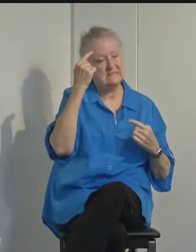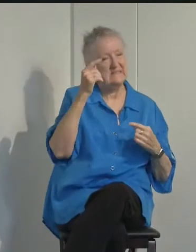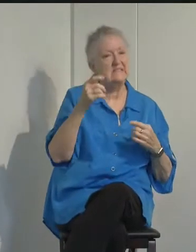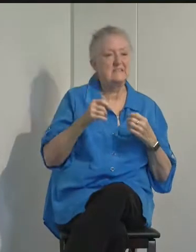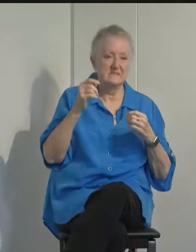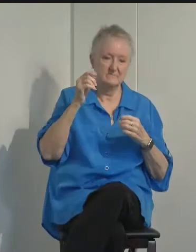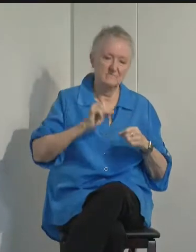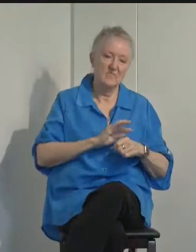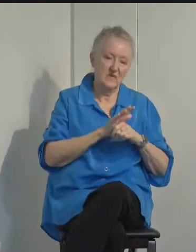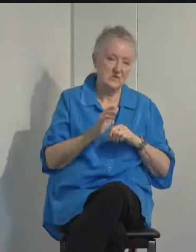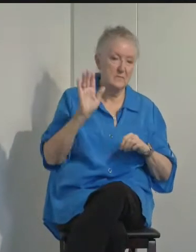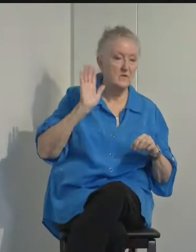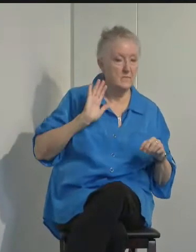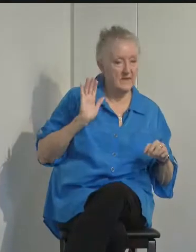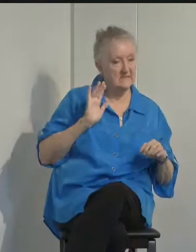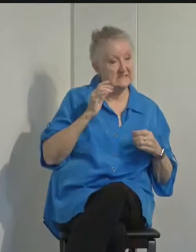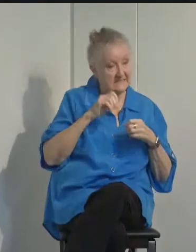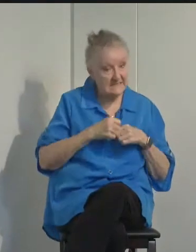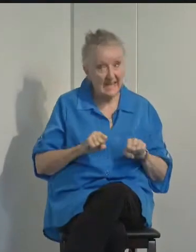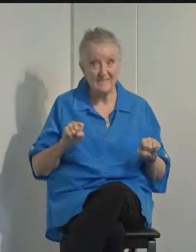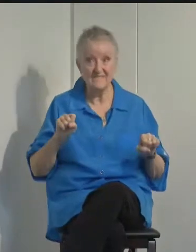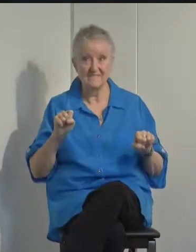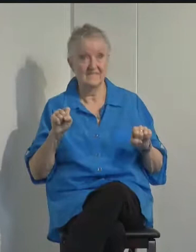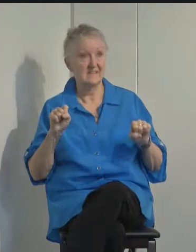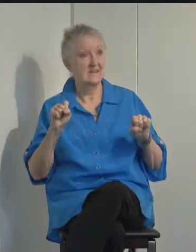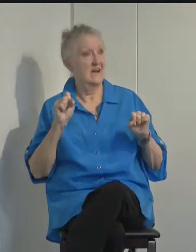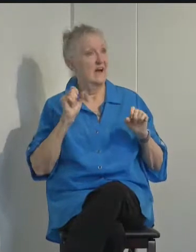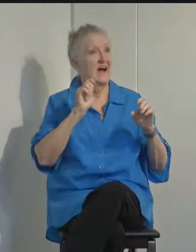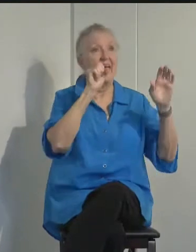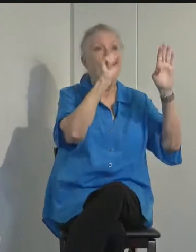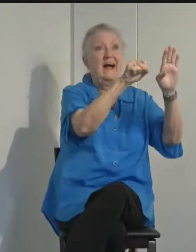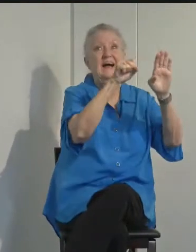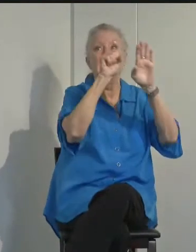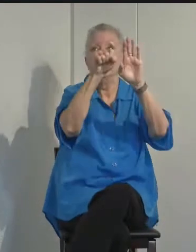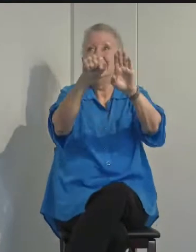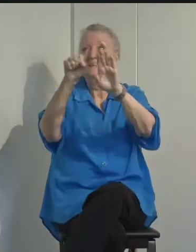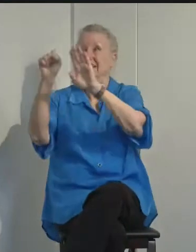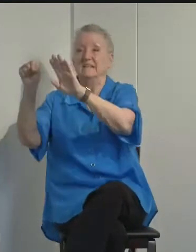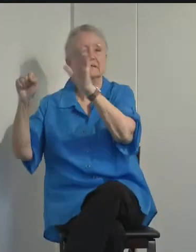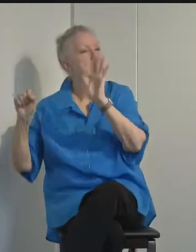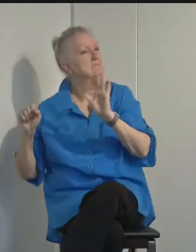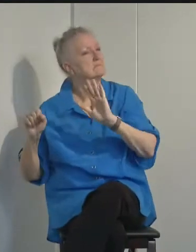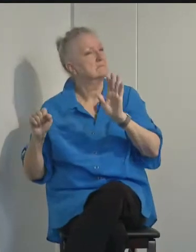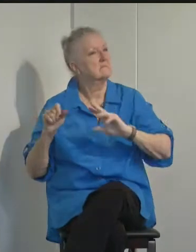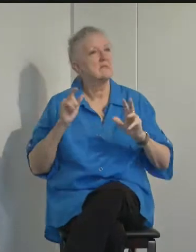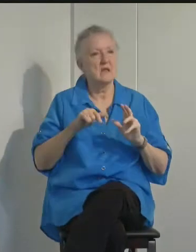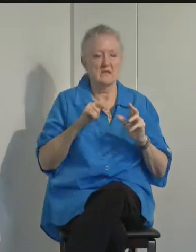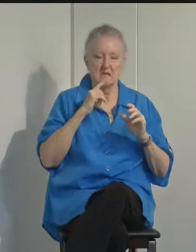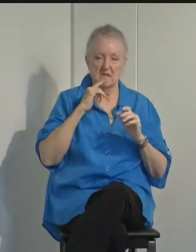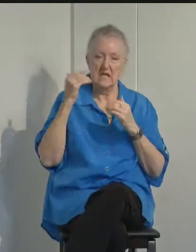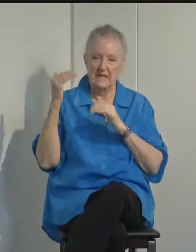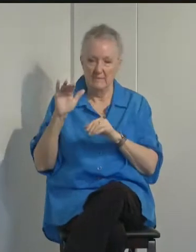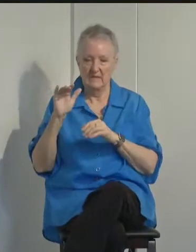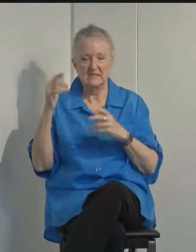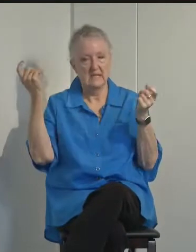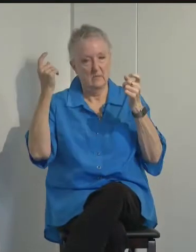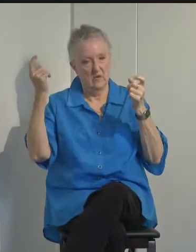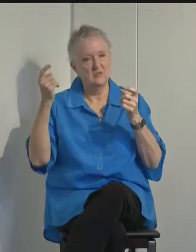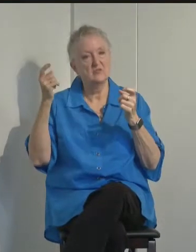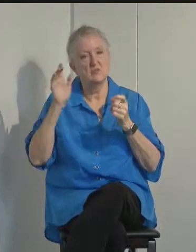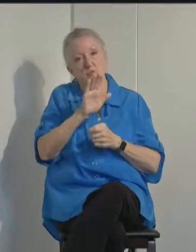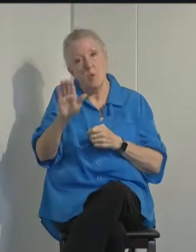and it's safe to go trick-or-treating door-to-door. The best way to approach Halloween this year is to limit your celebrations to your own household